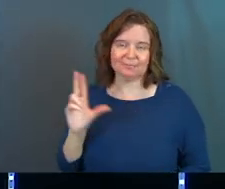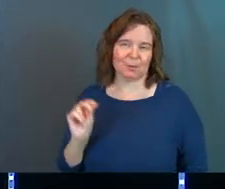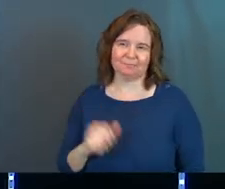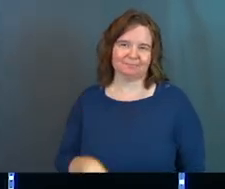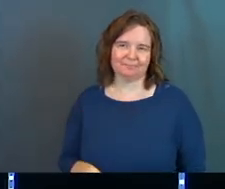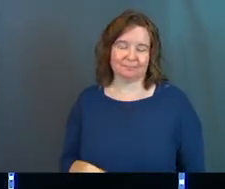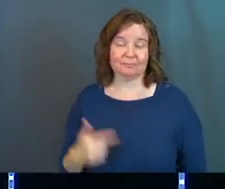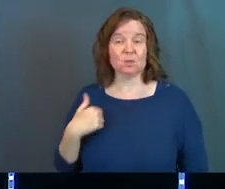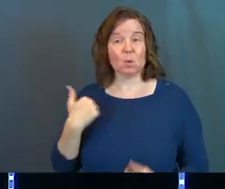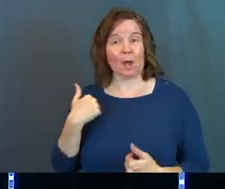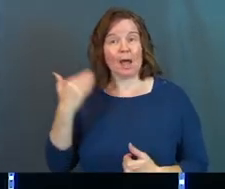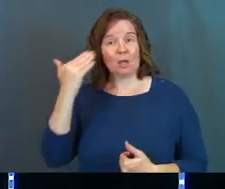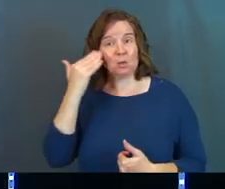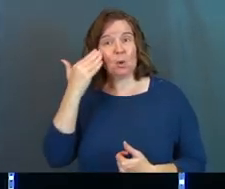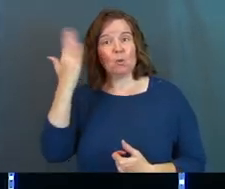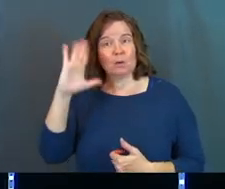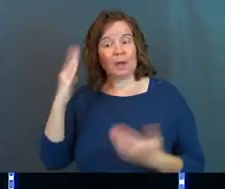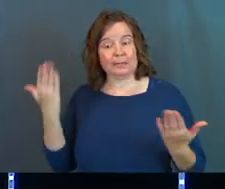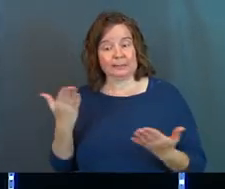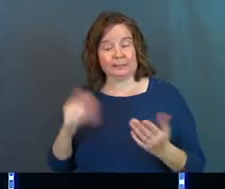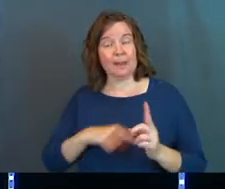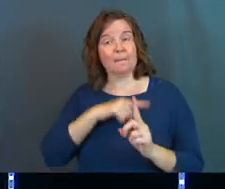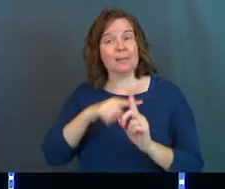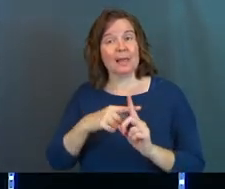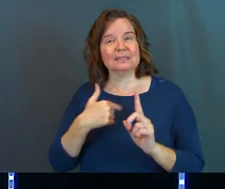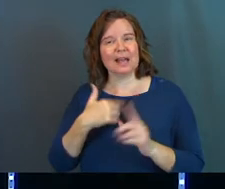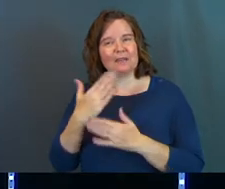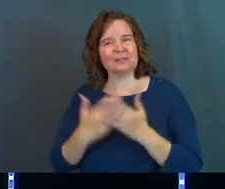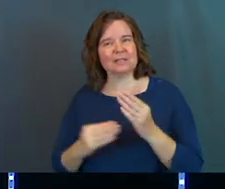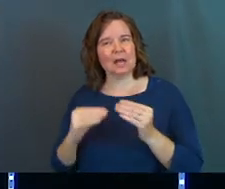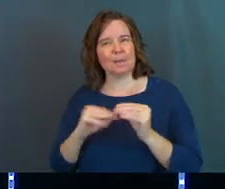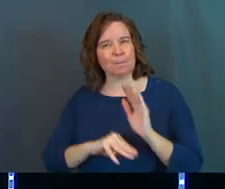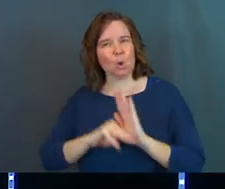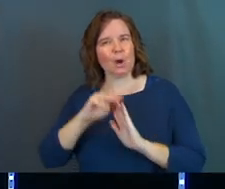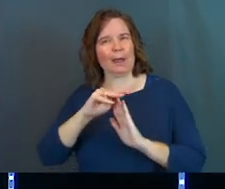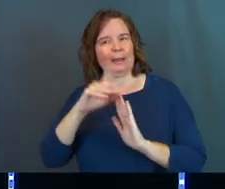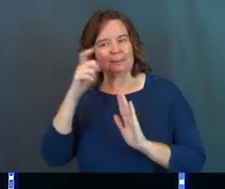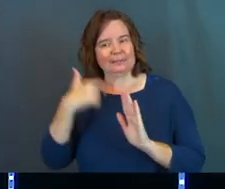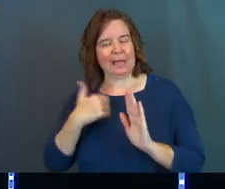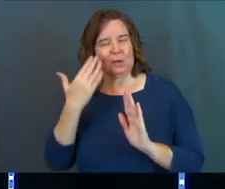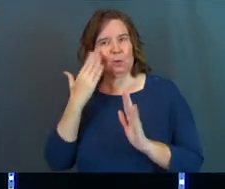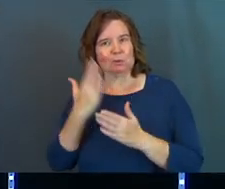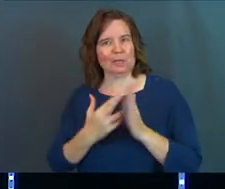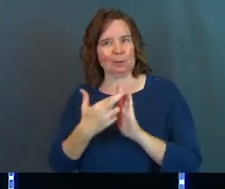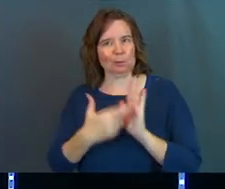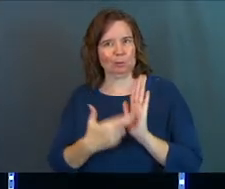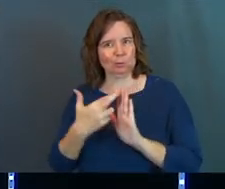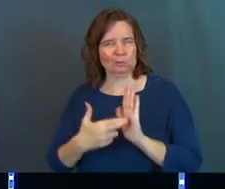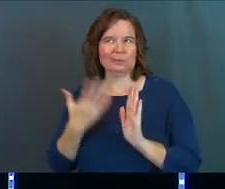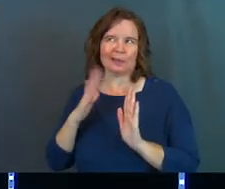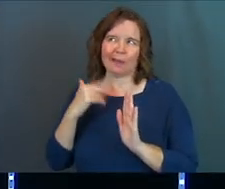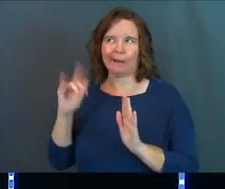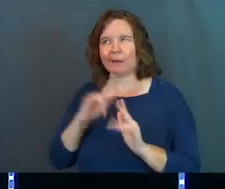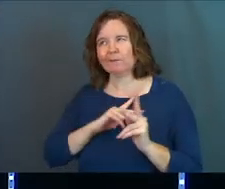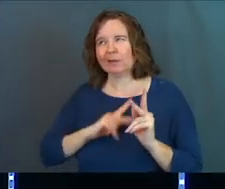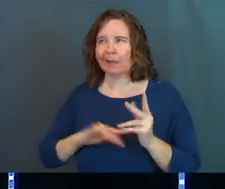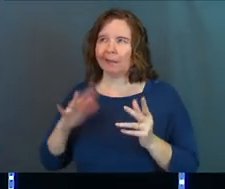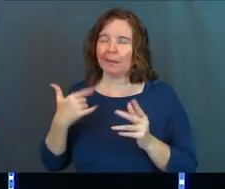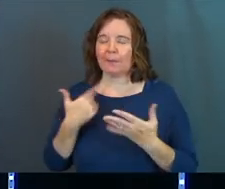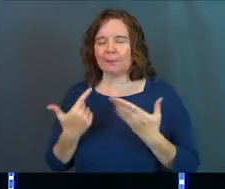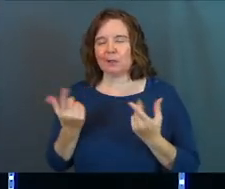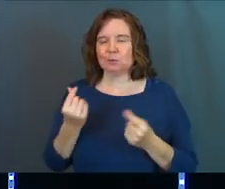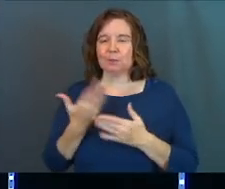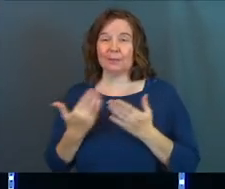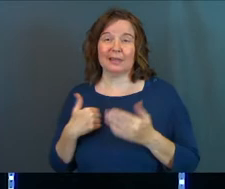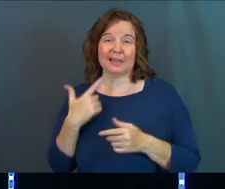So I have an intellectual belief that God exists. Plus, I've got some morality because I know that there's some rules and God's kind of a king and maybe